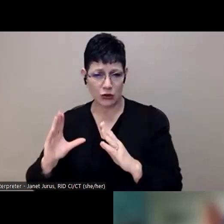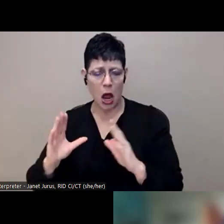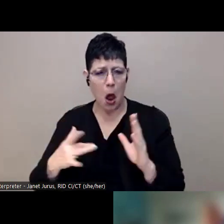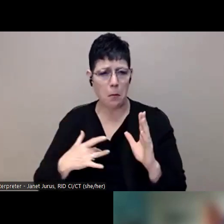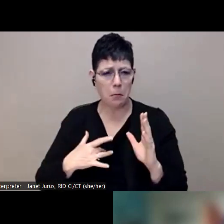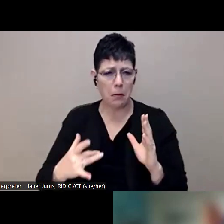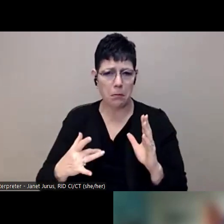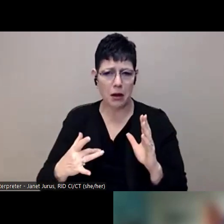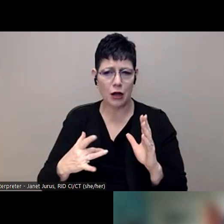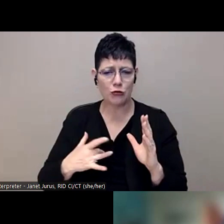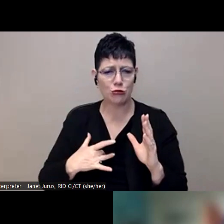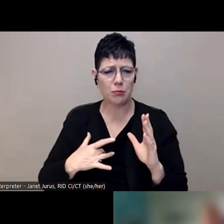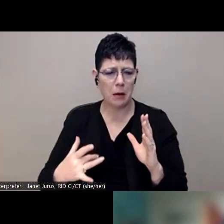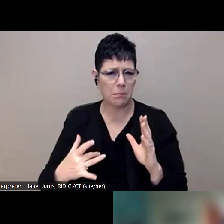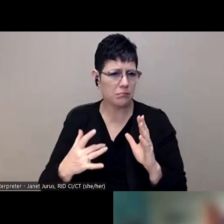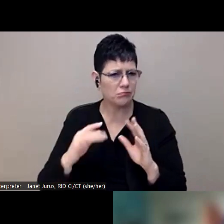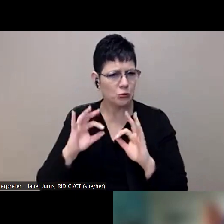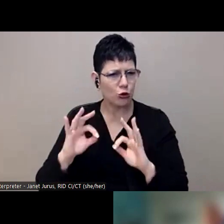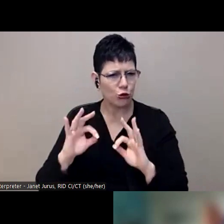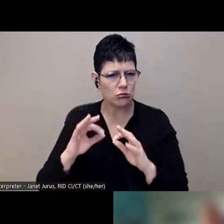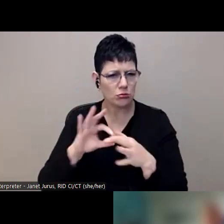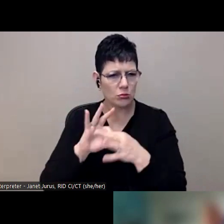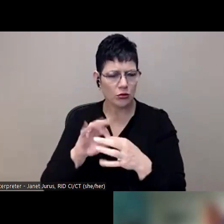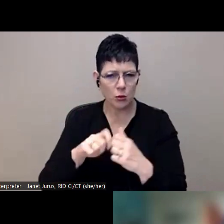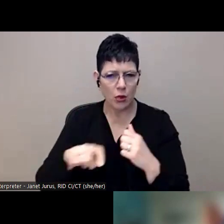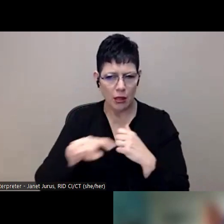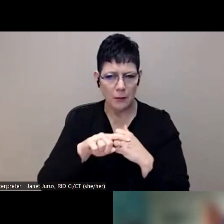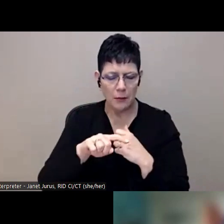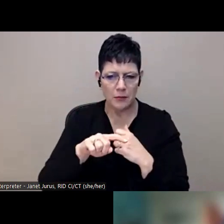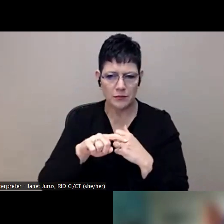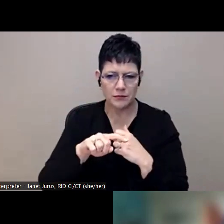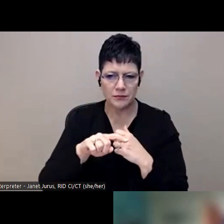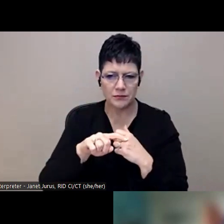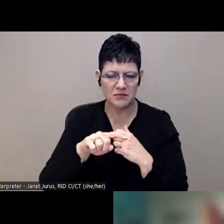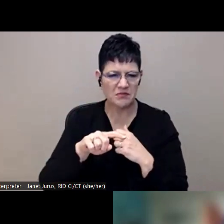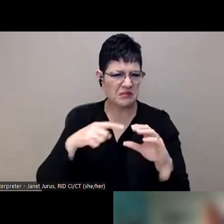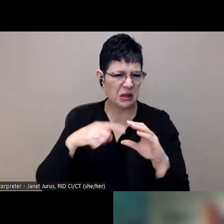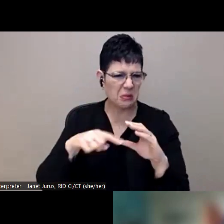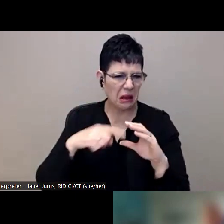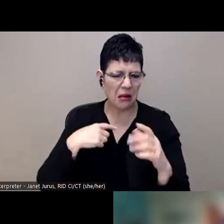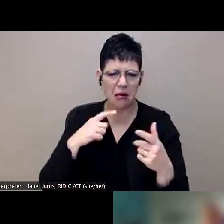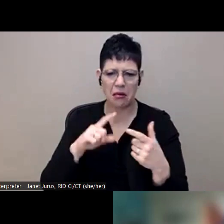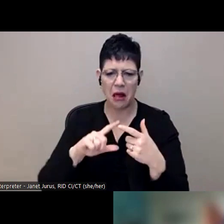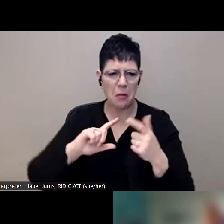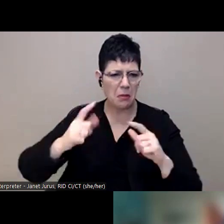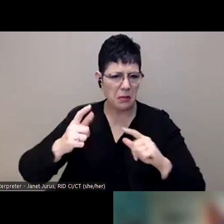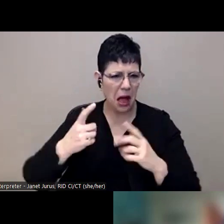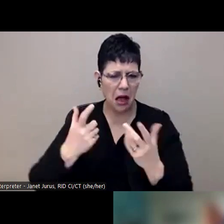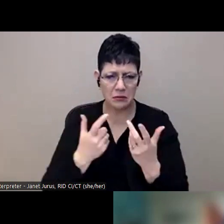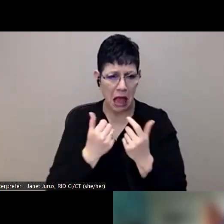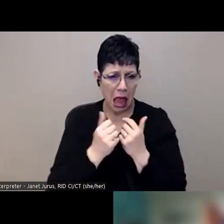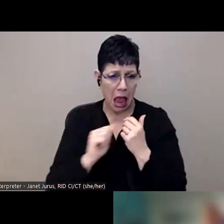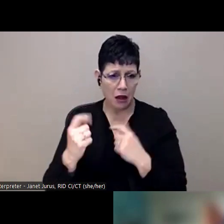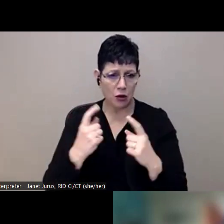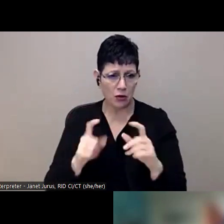there we go. Generally, really good. Um, and we email and back and forth. So if they ever have